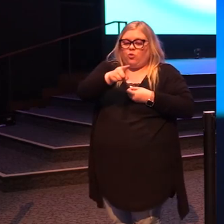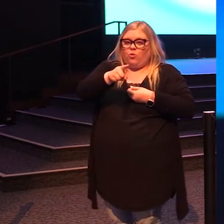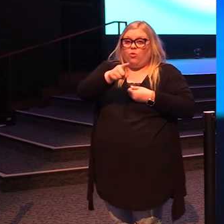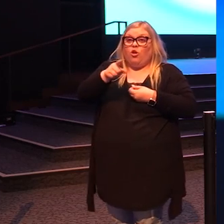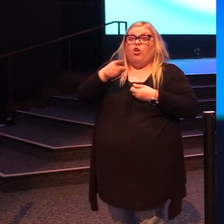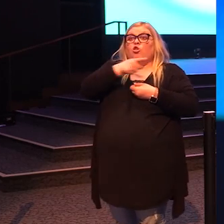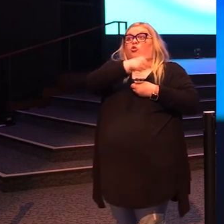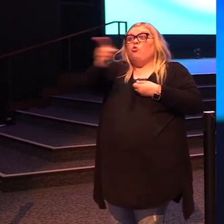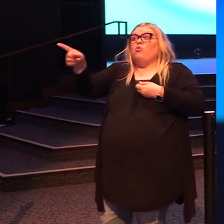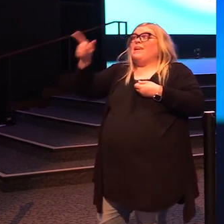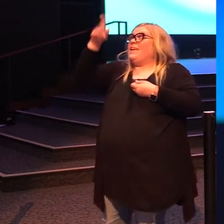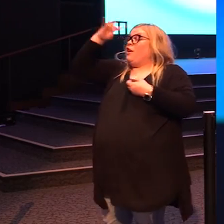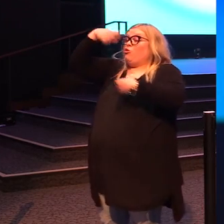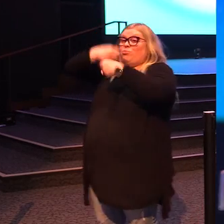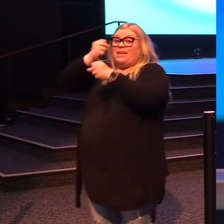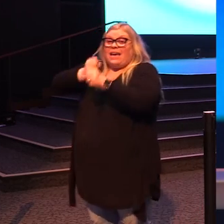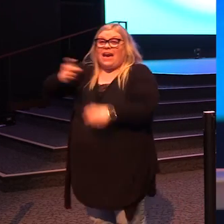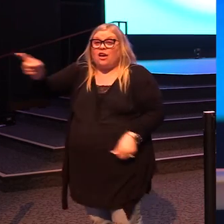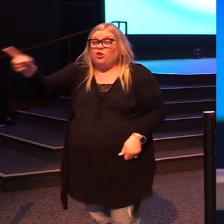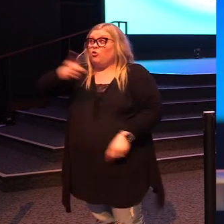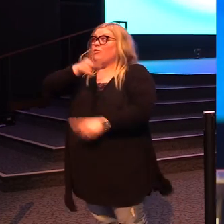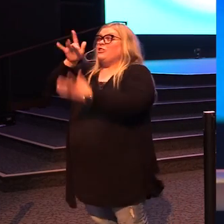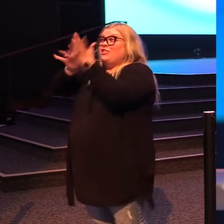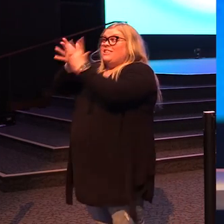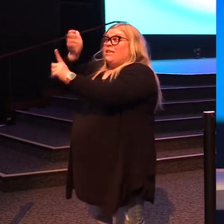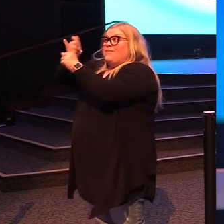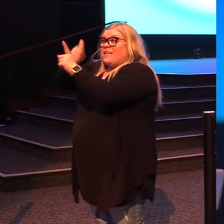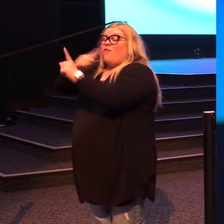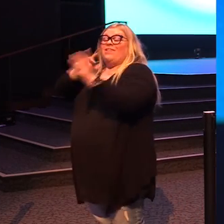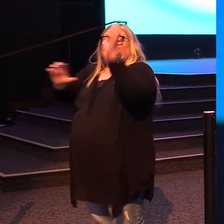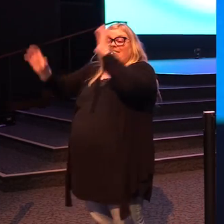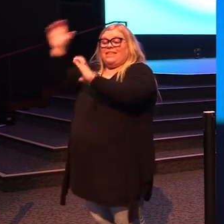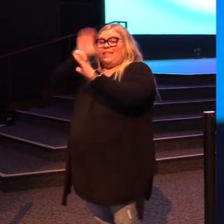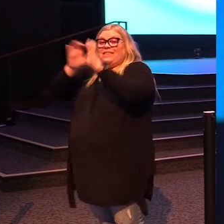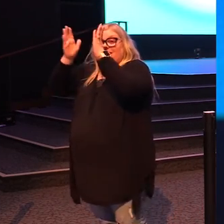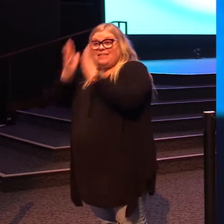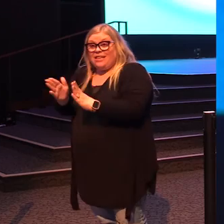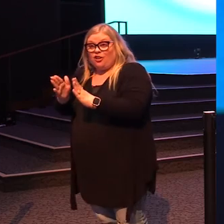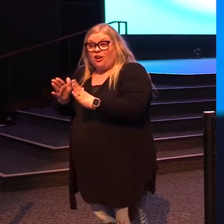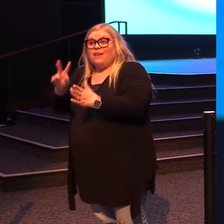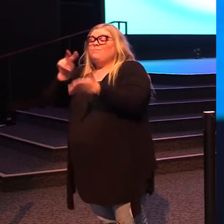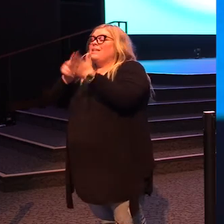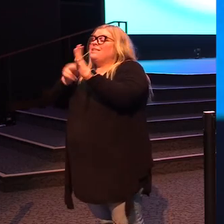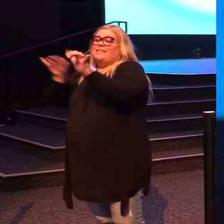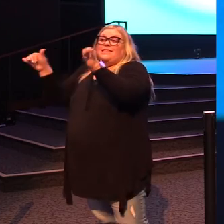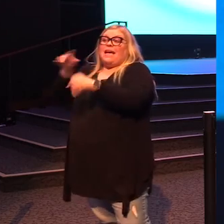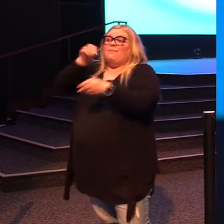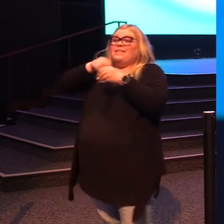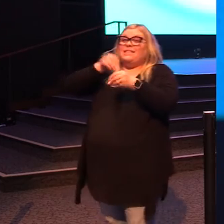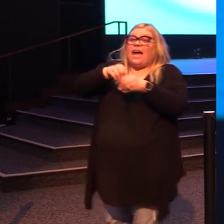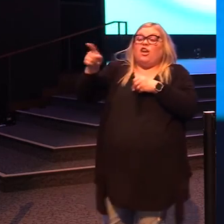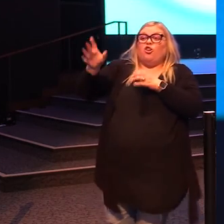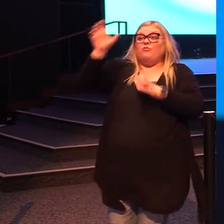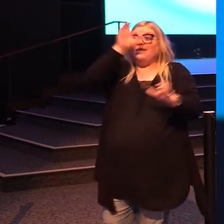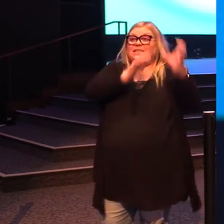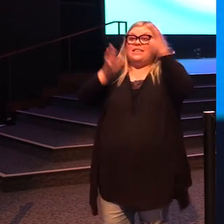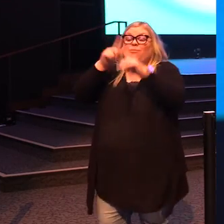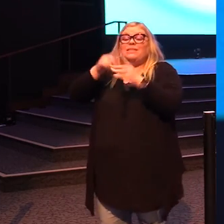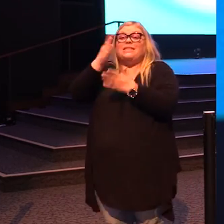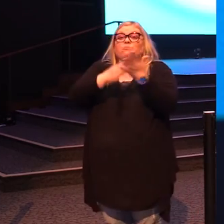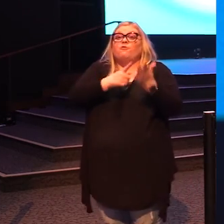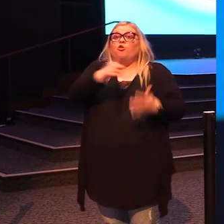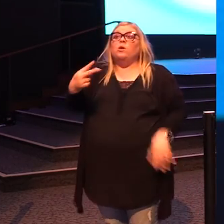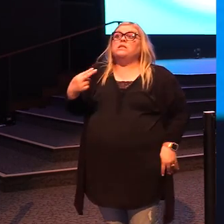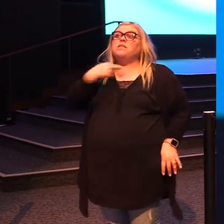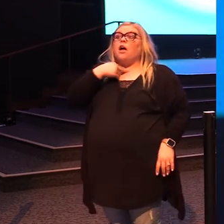created you is a seeker, which means his DNA is on the inside of you and some of your life is stuck because you